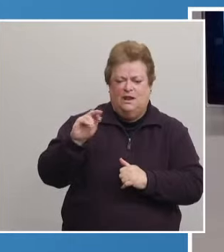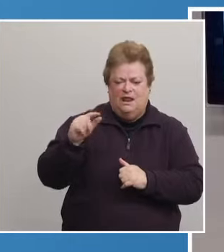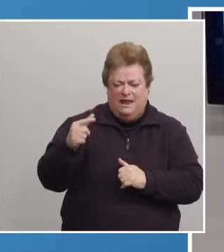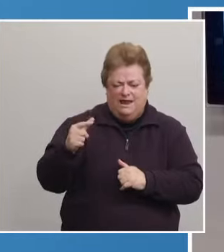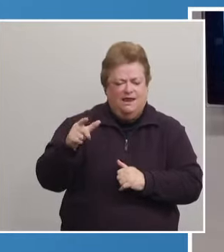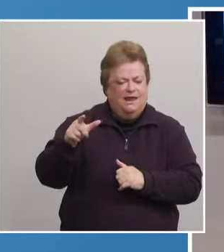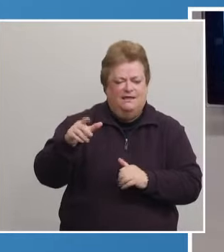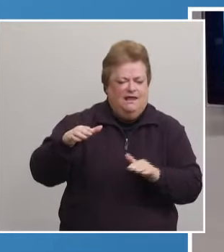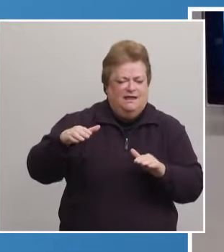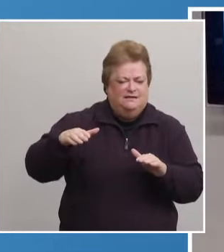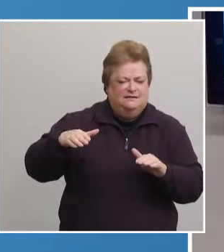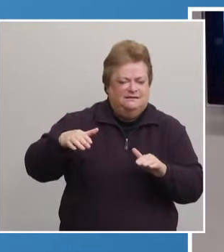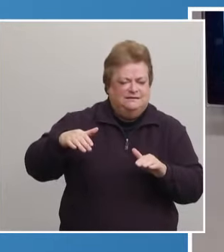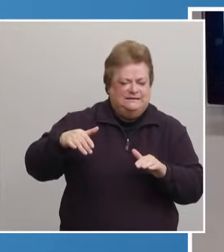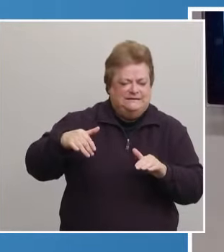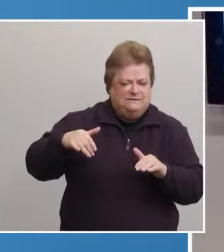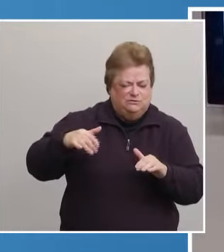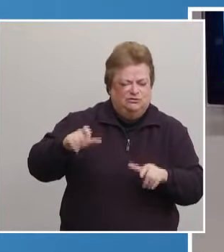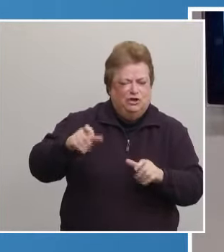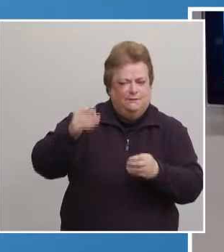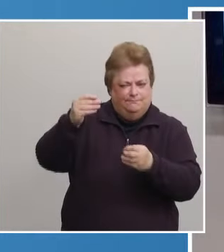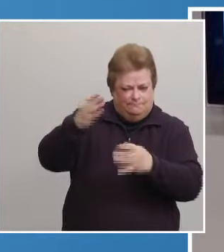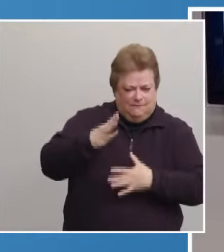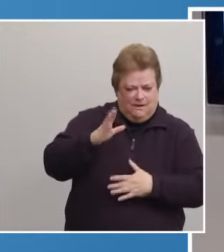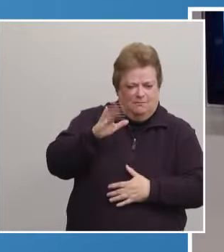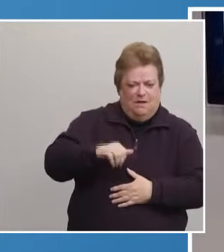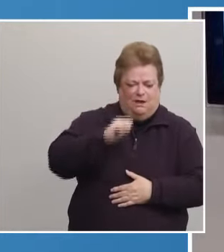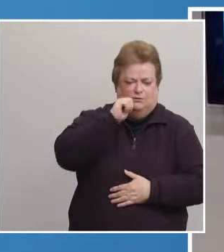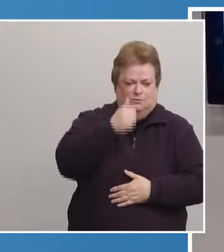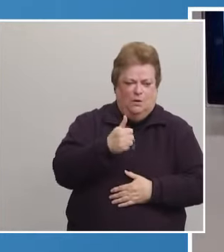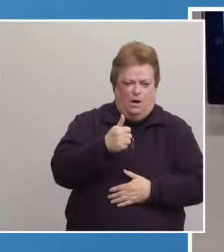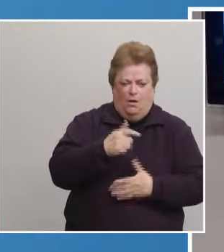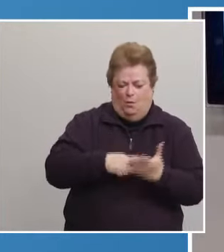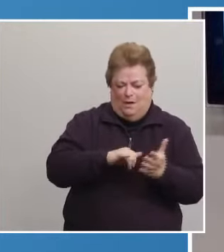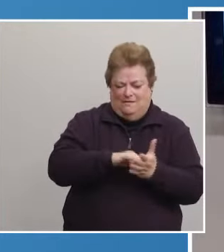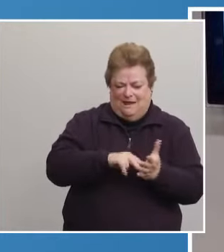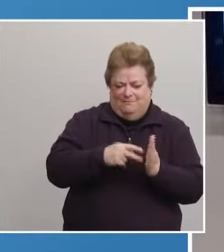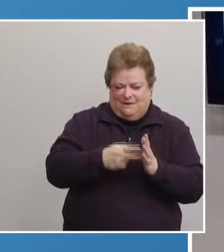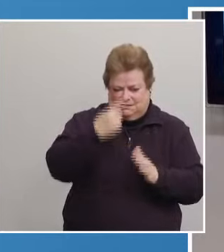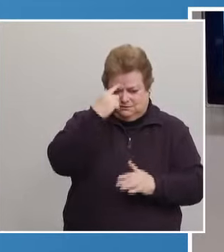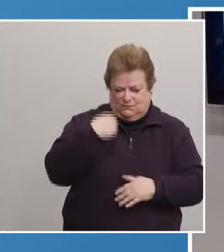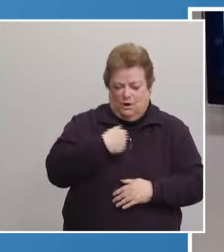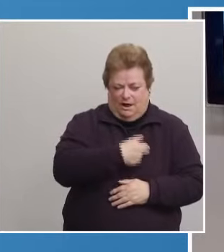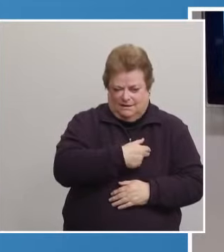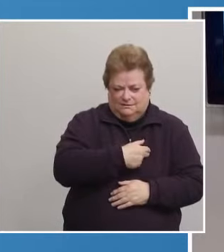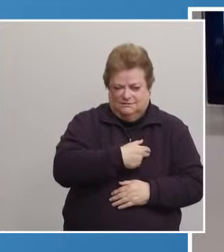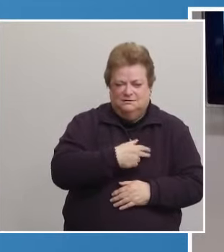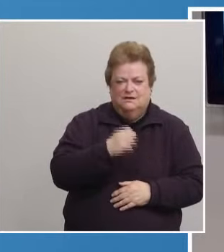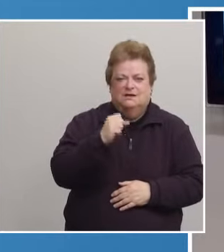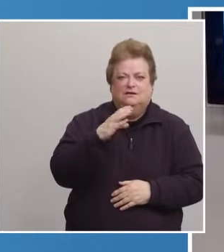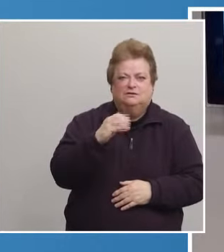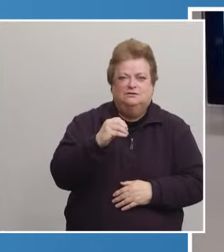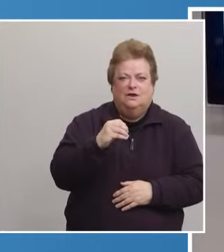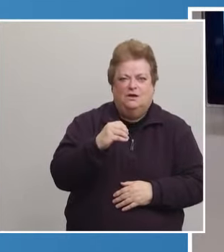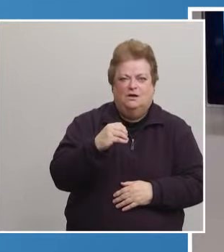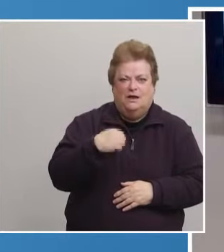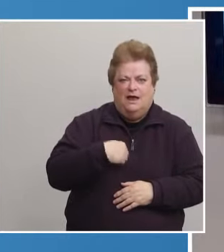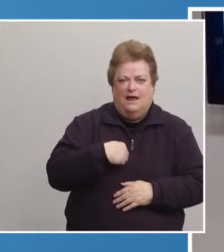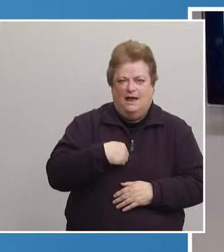- we should be being notified tomorrow what the- what that means for us. So I was just checking before I came here.